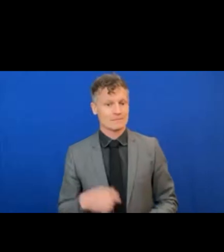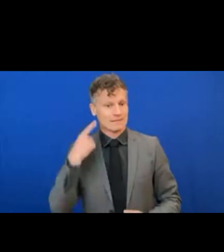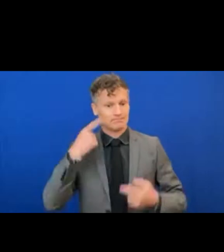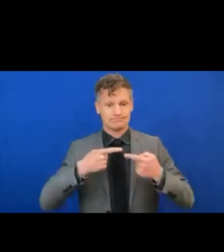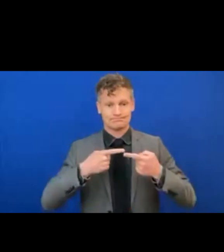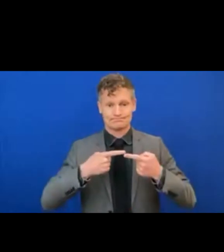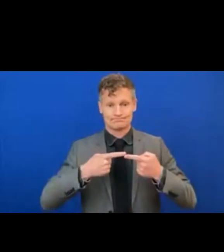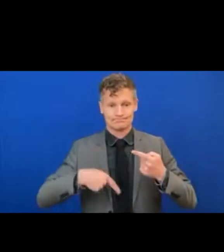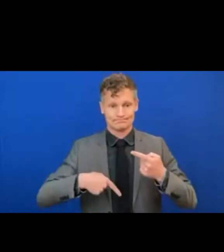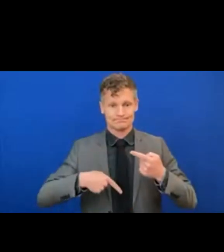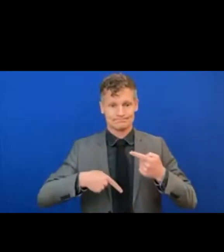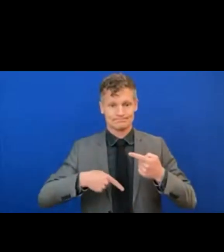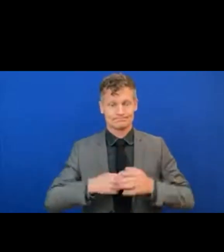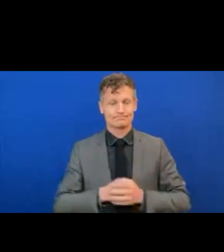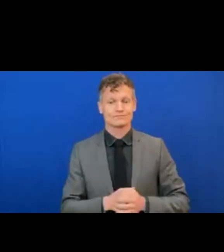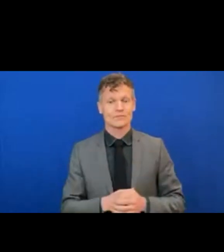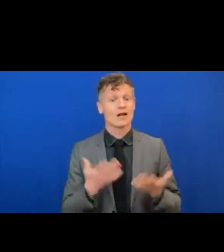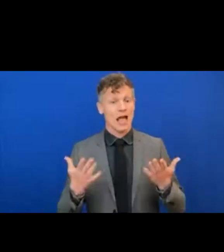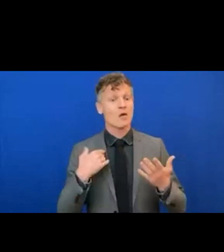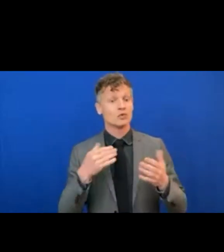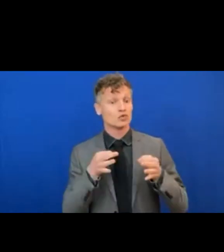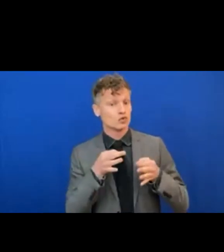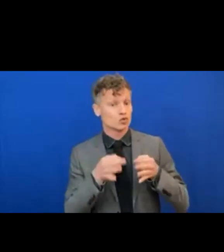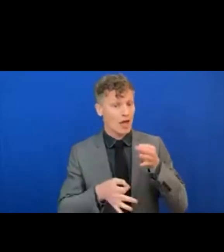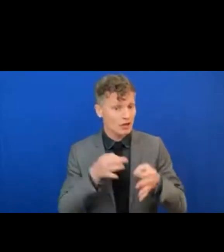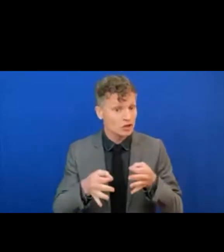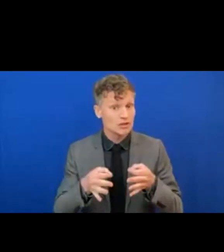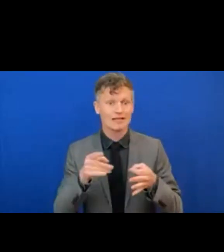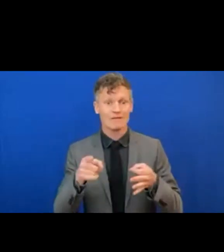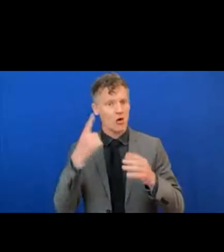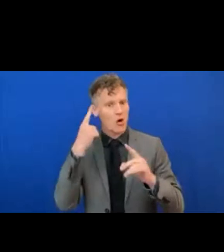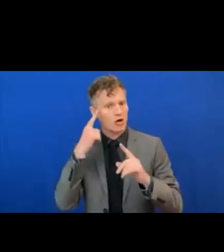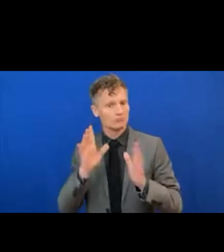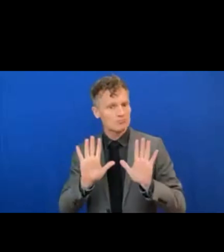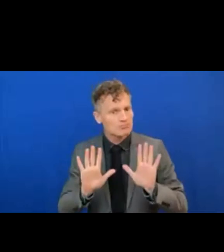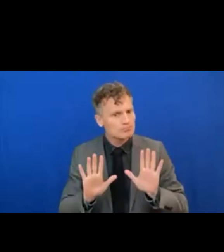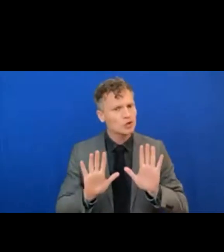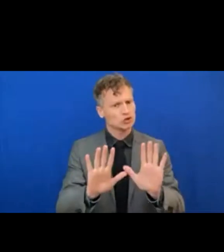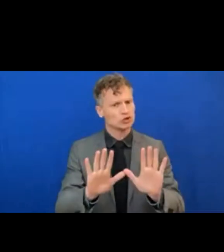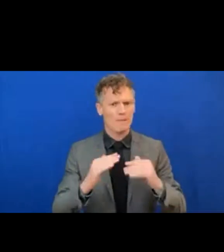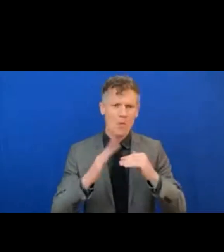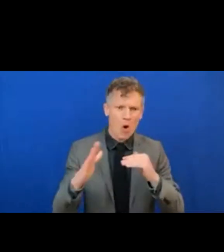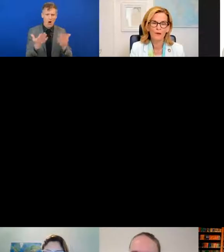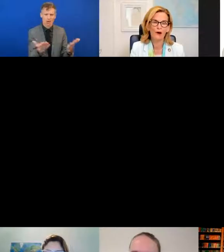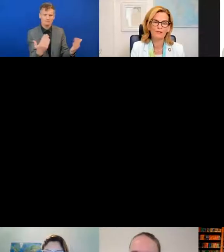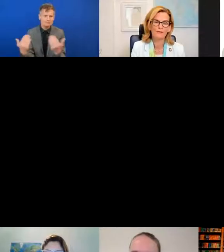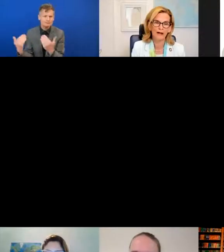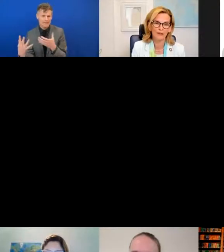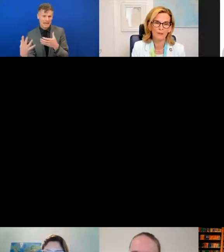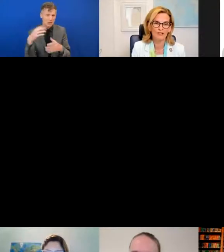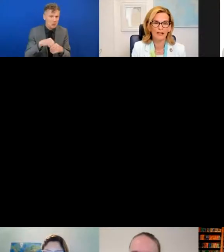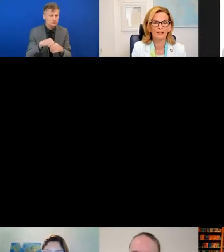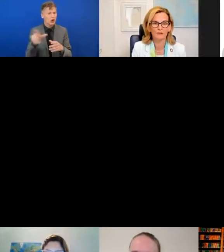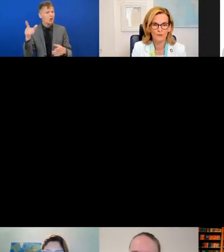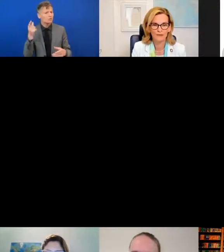session today, we're going to look at strategies to drive the digital inclusion, not only of women and girls and young people, but also of